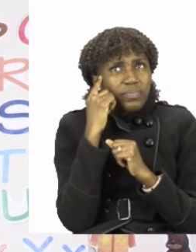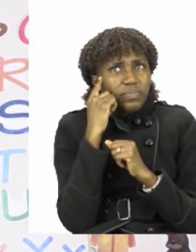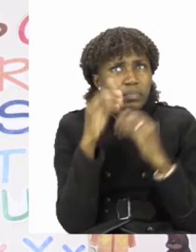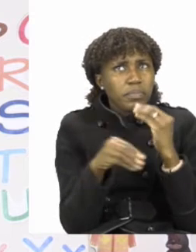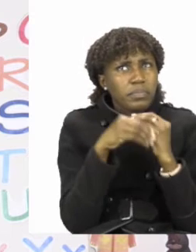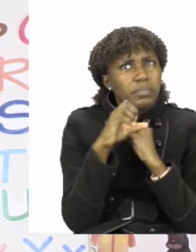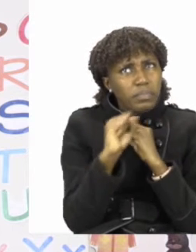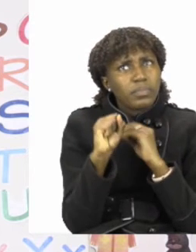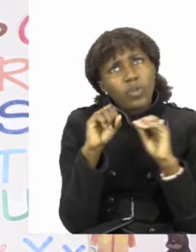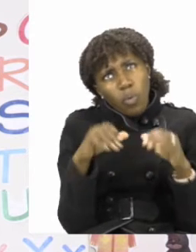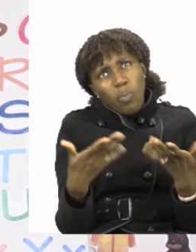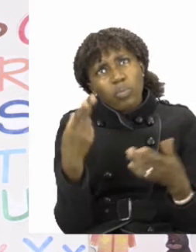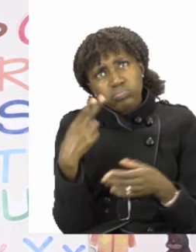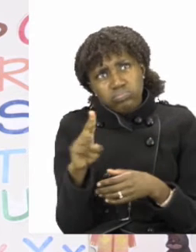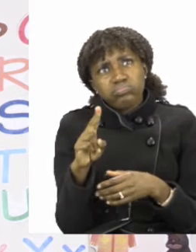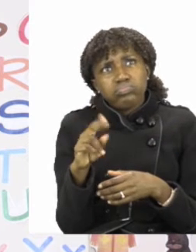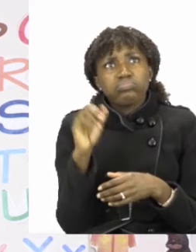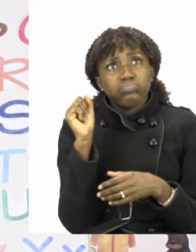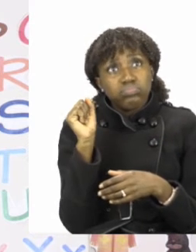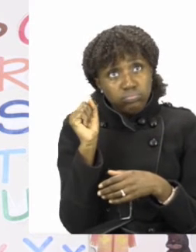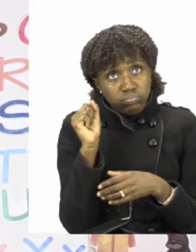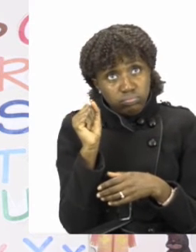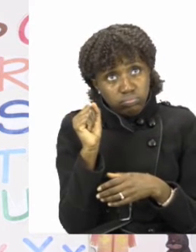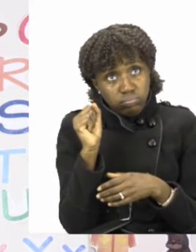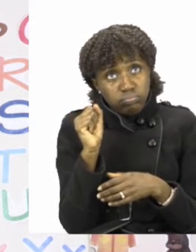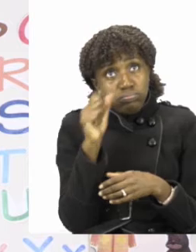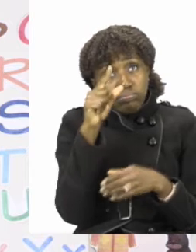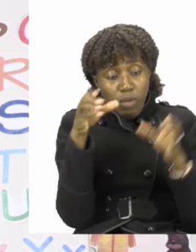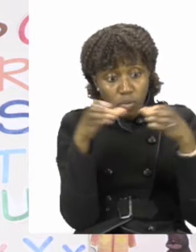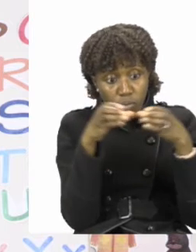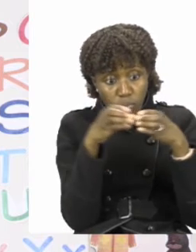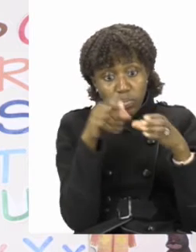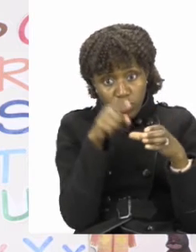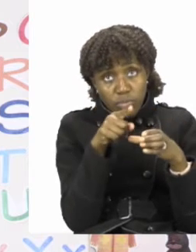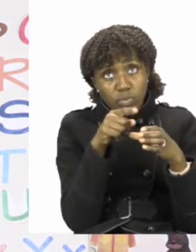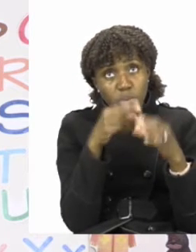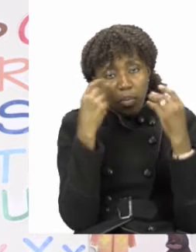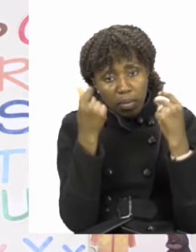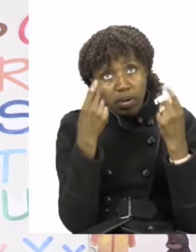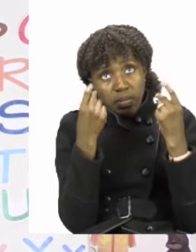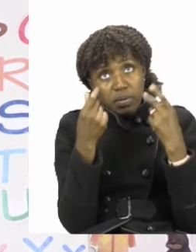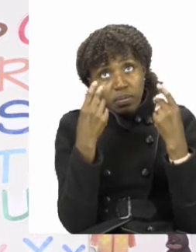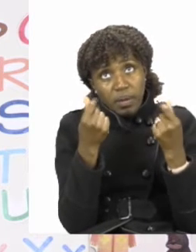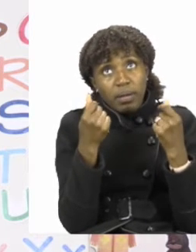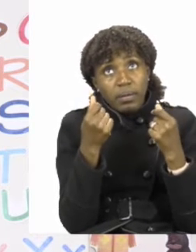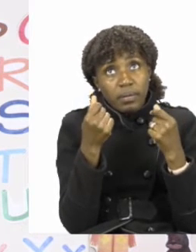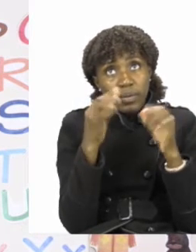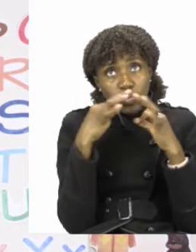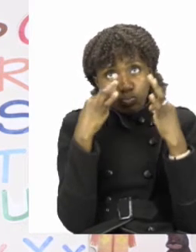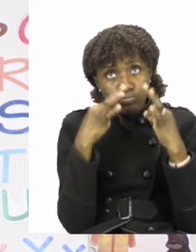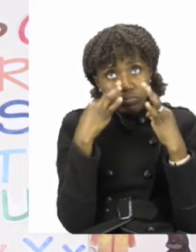add an S or not? Well, it says the band and a band is something.